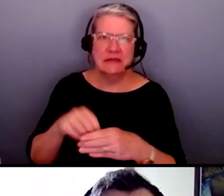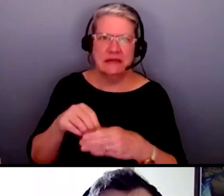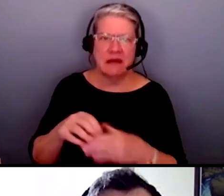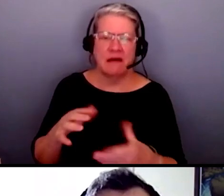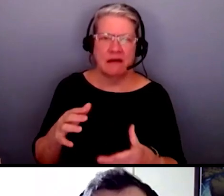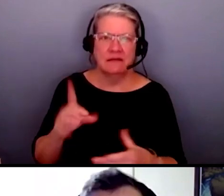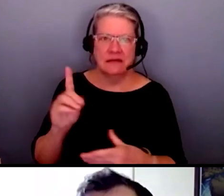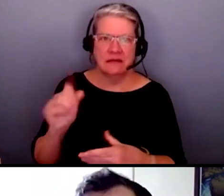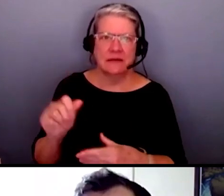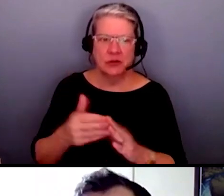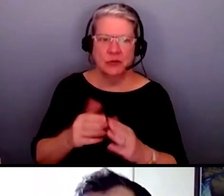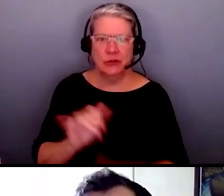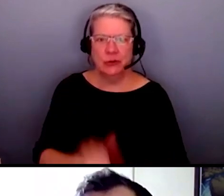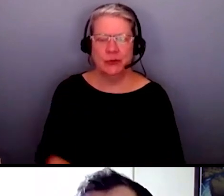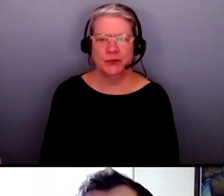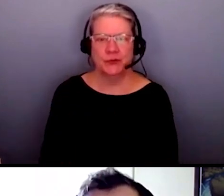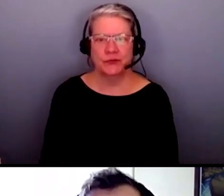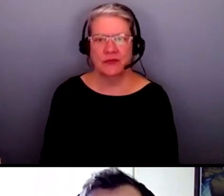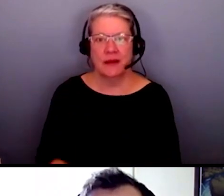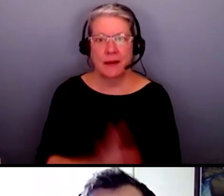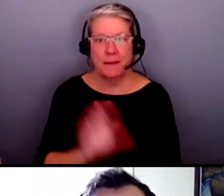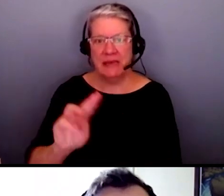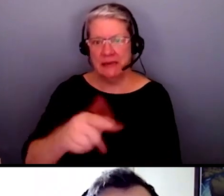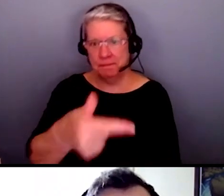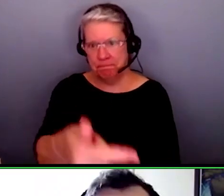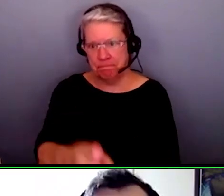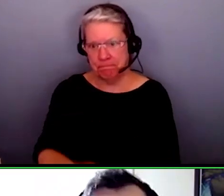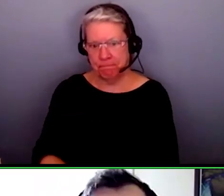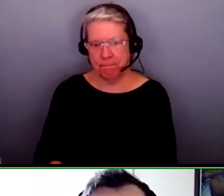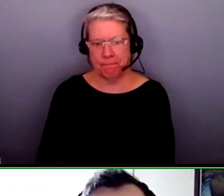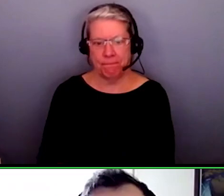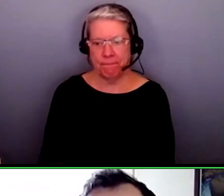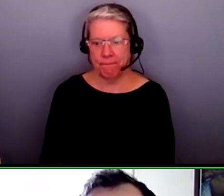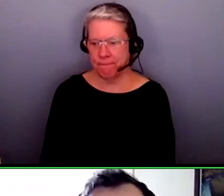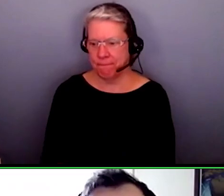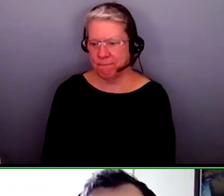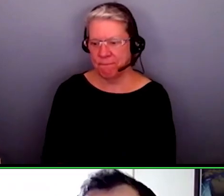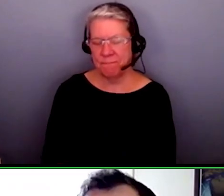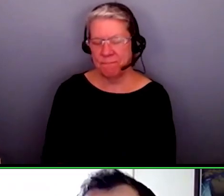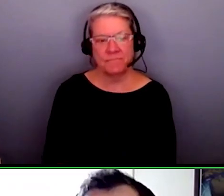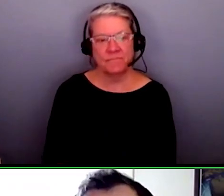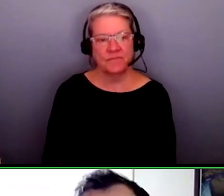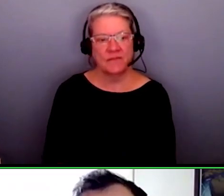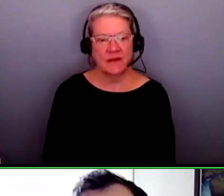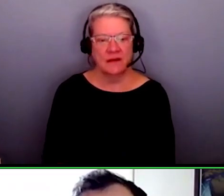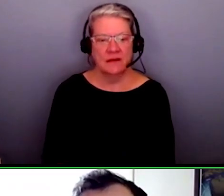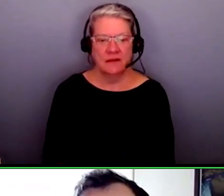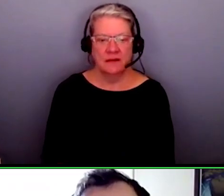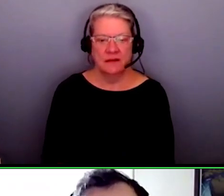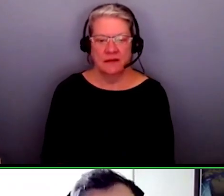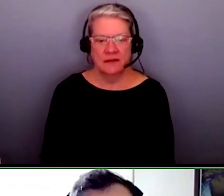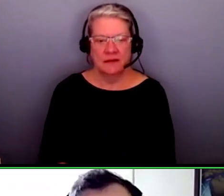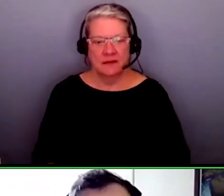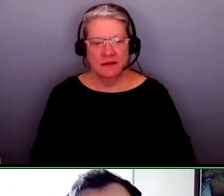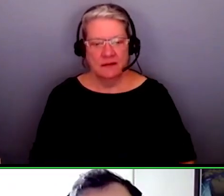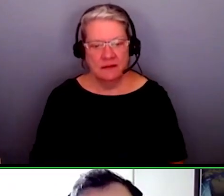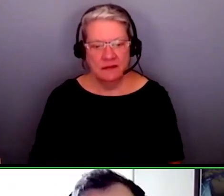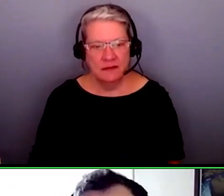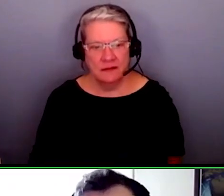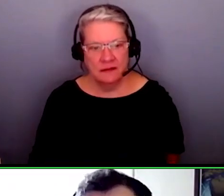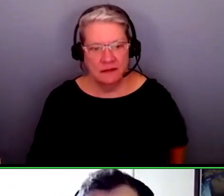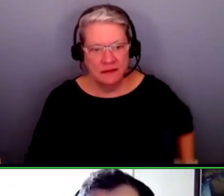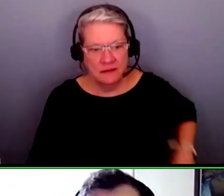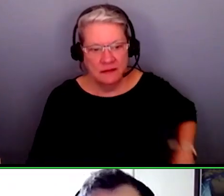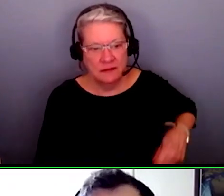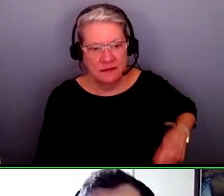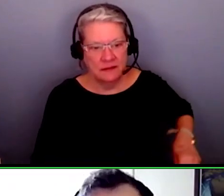as well and go ahead my i guess one